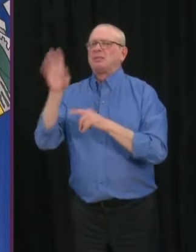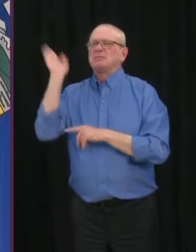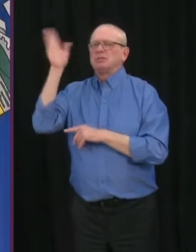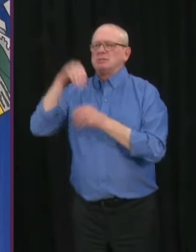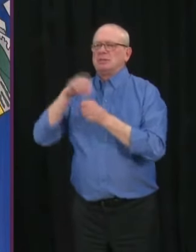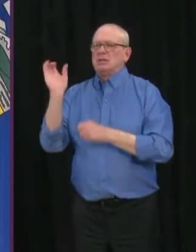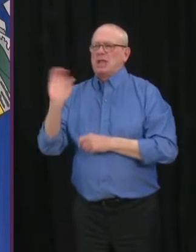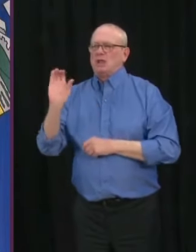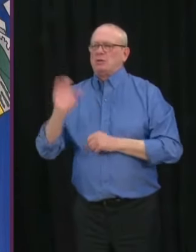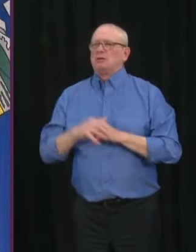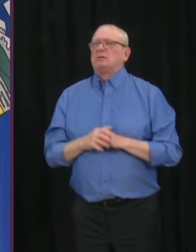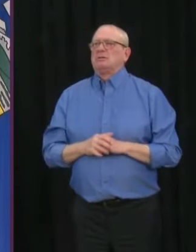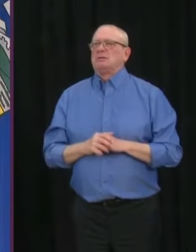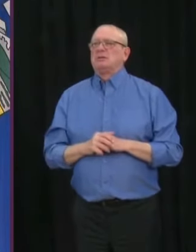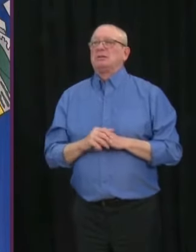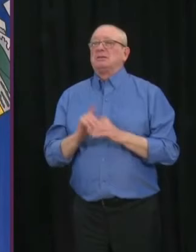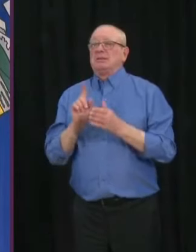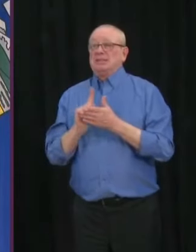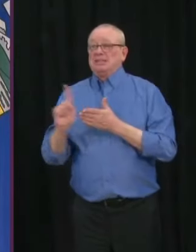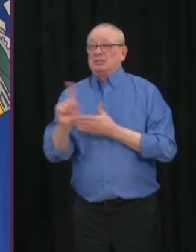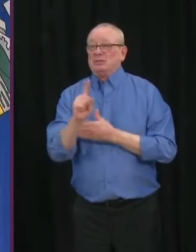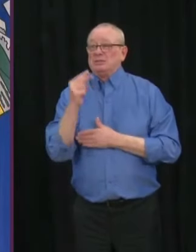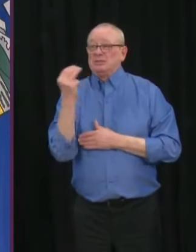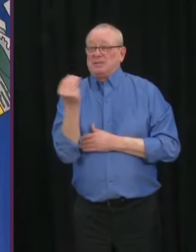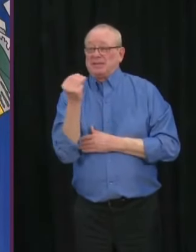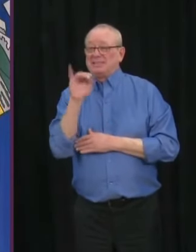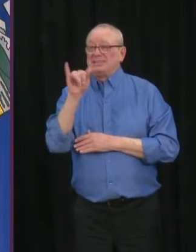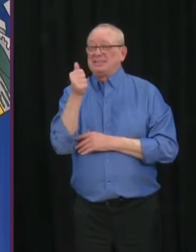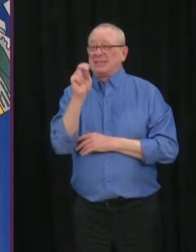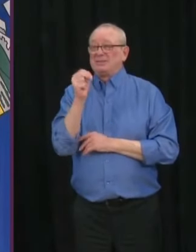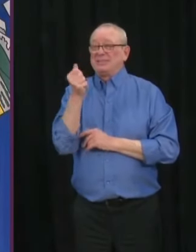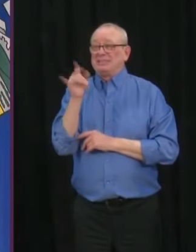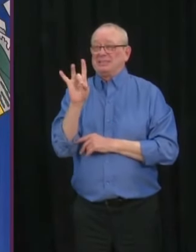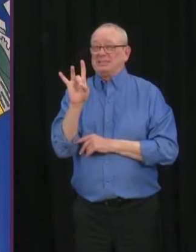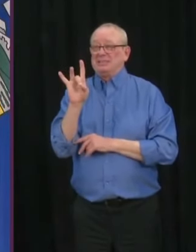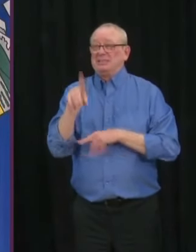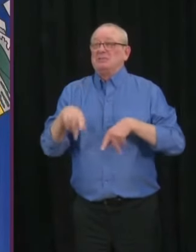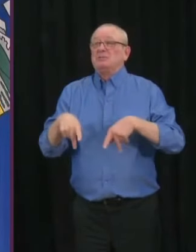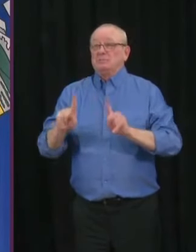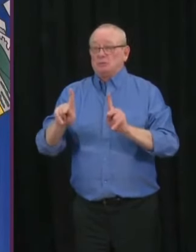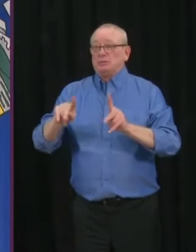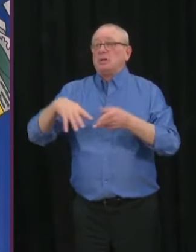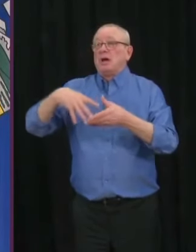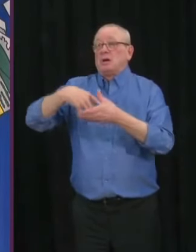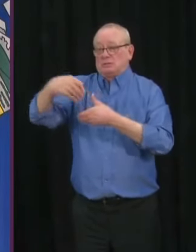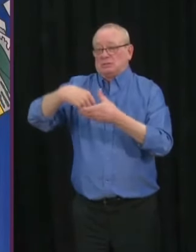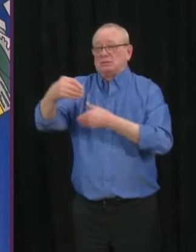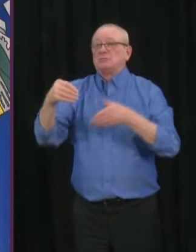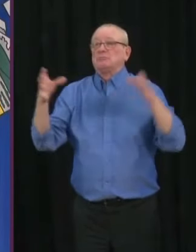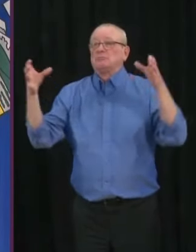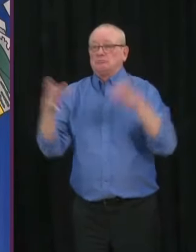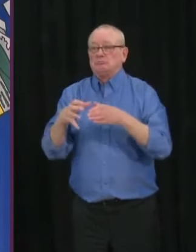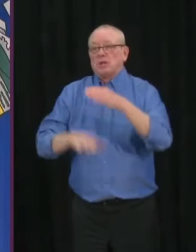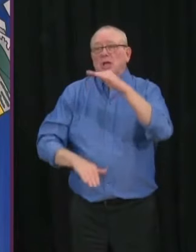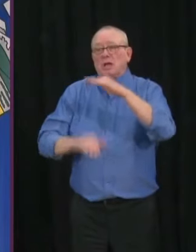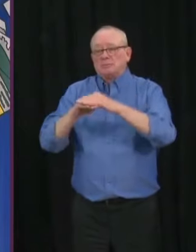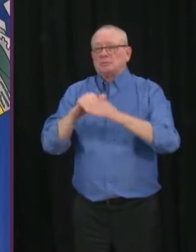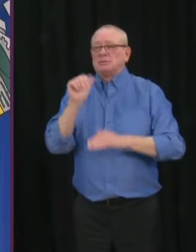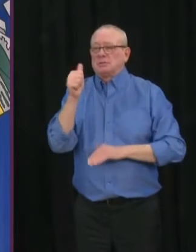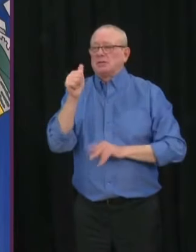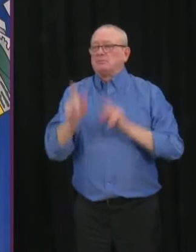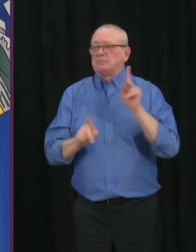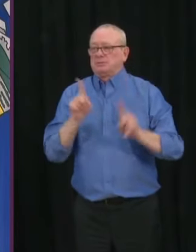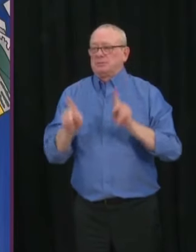18th, outdoor social gatherings consisting of up to 10 people will be allowed. We have to encourage